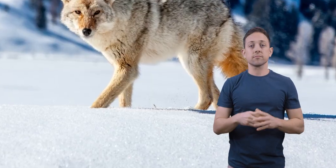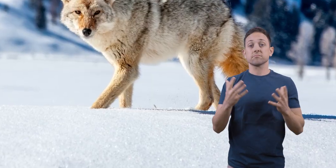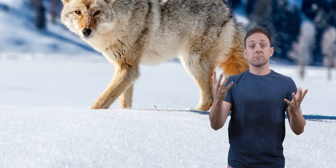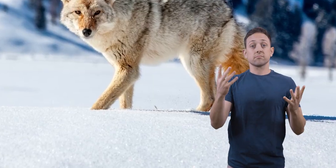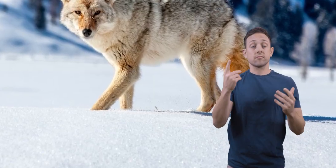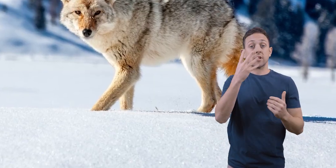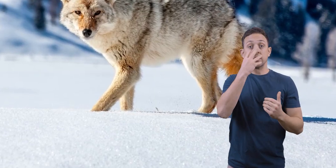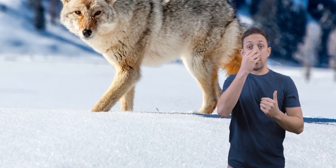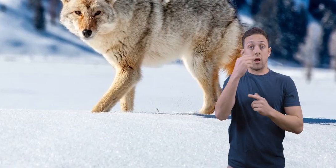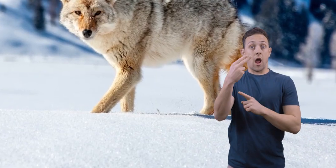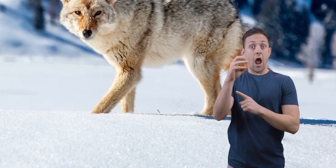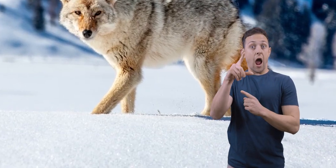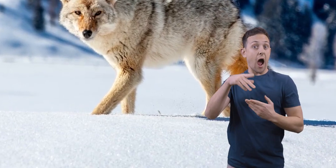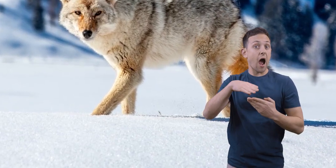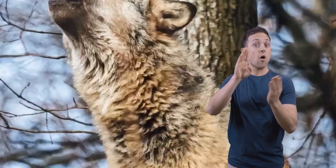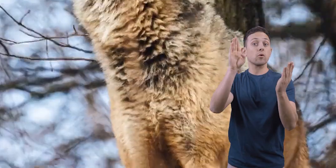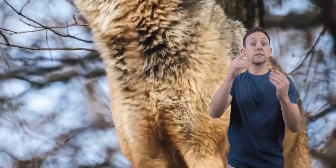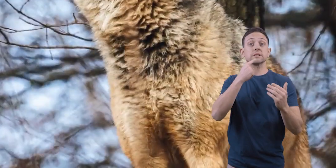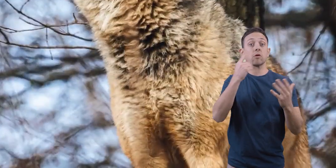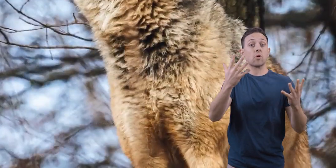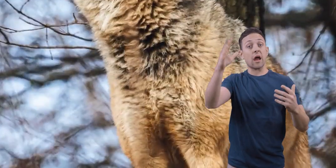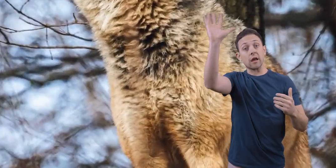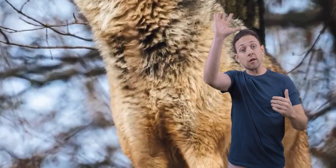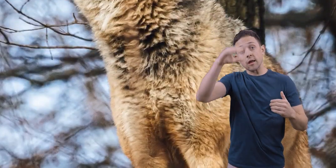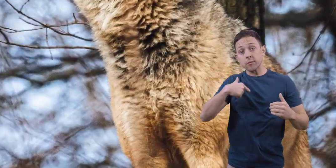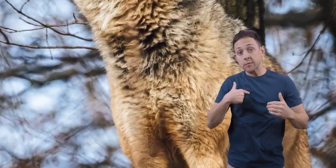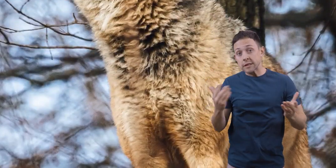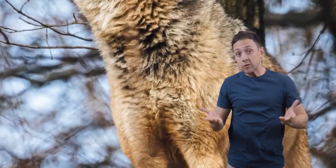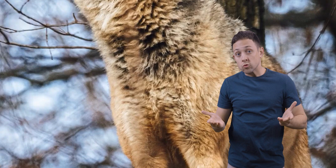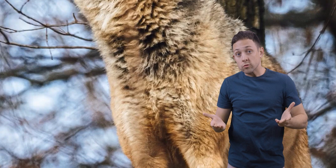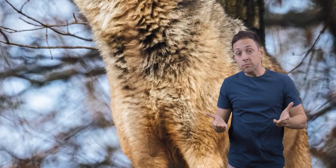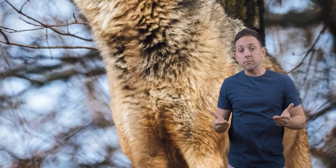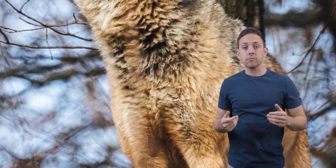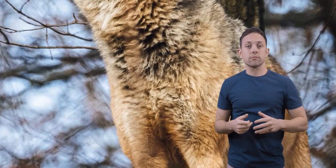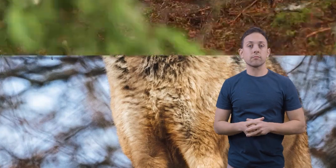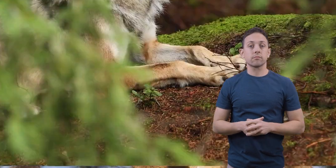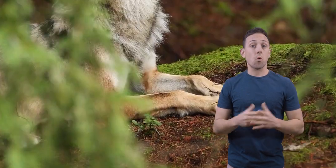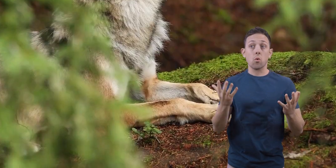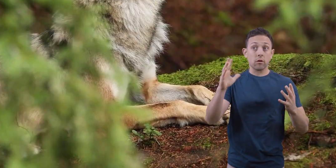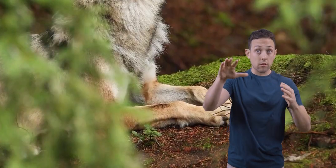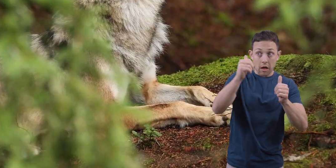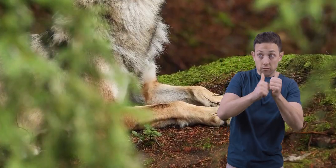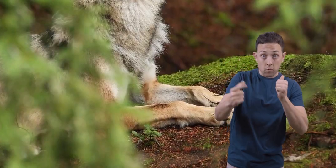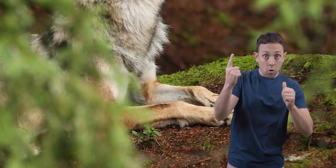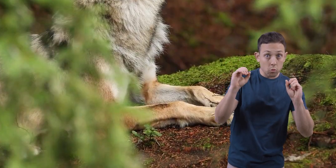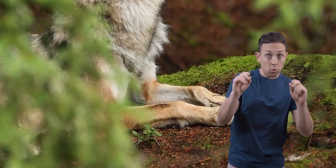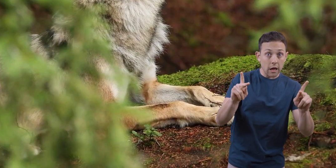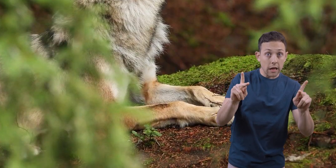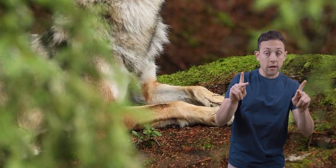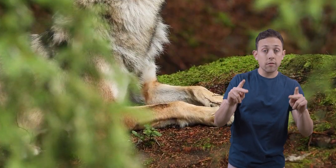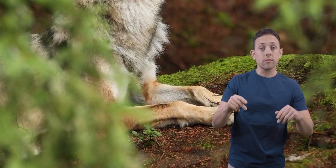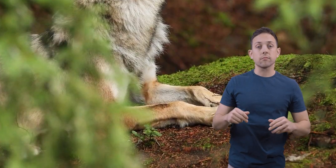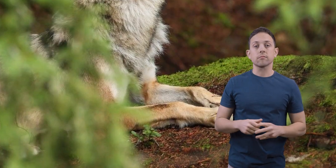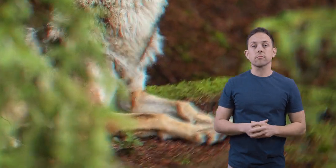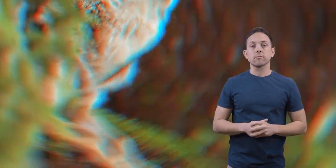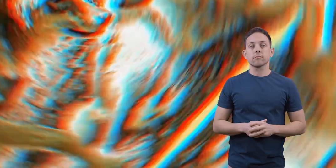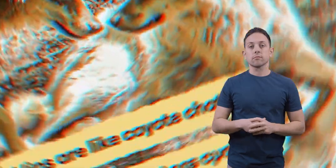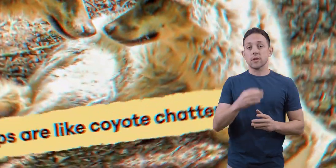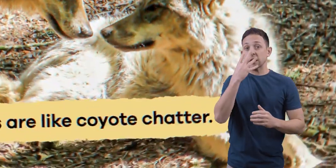Basically, coyotes howl to say, hey, I'm over here. Or, is everyone okay?